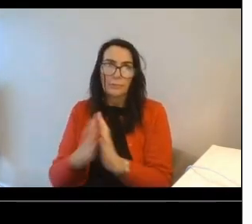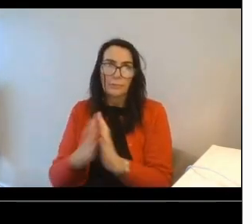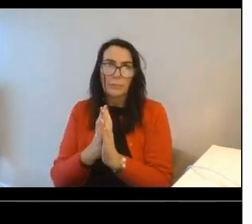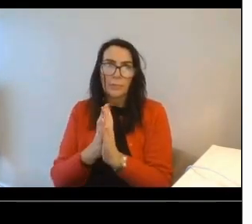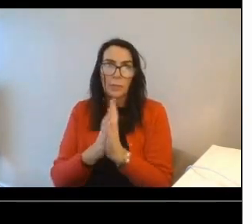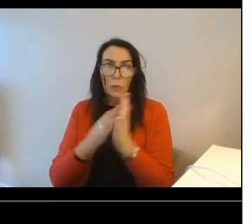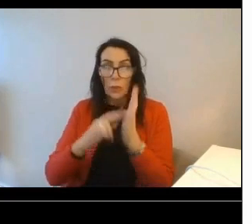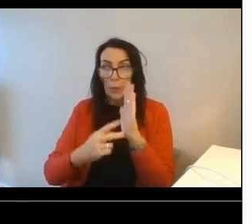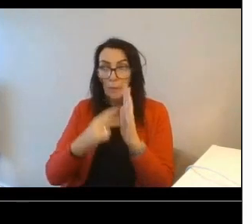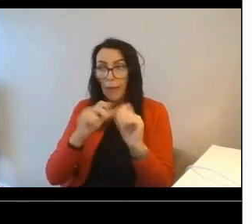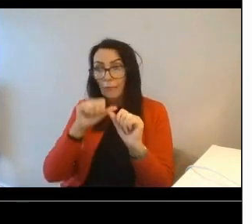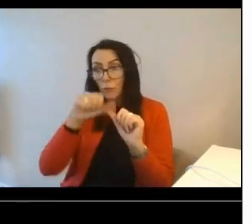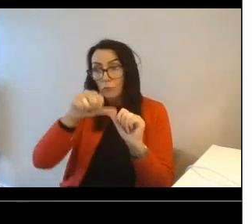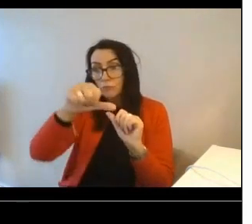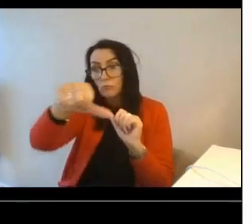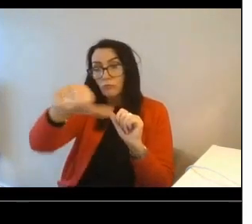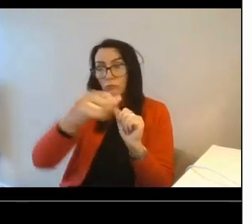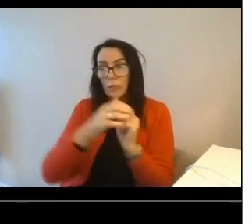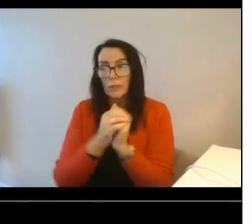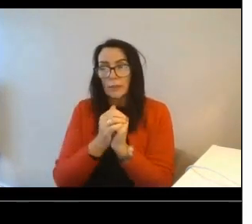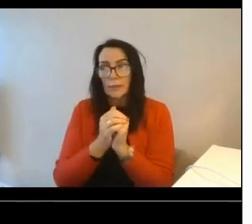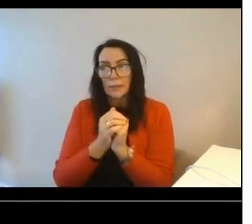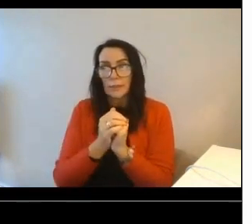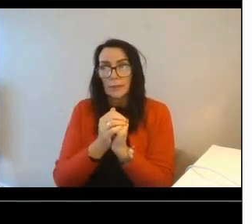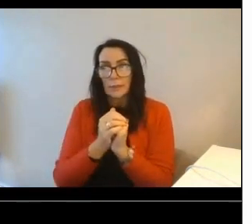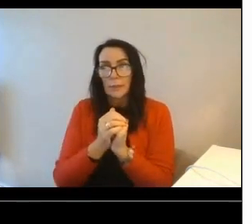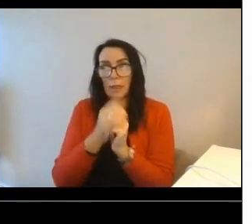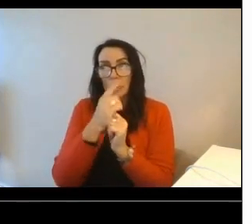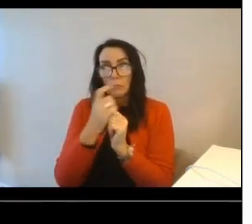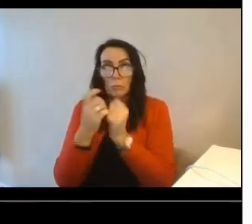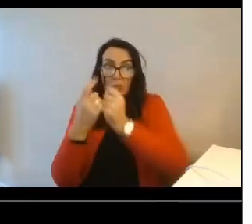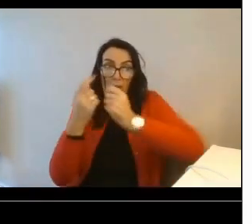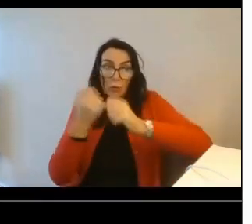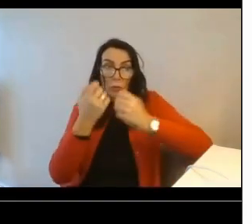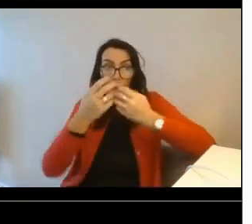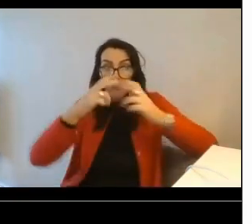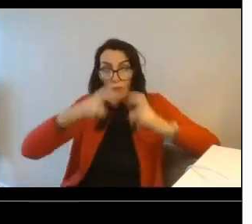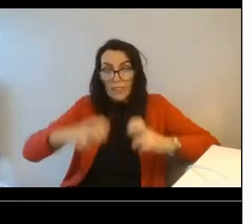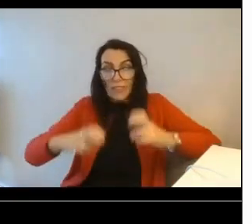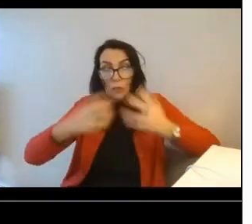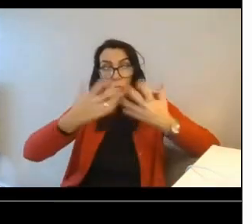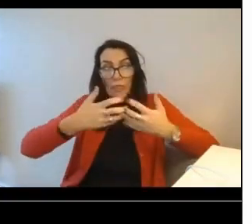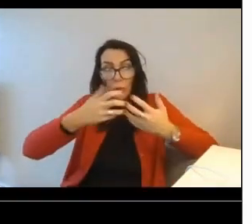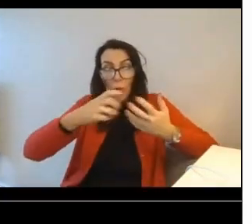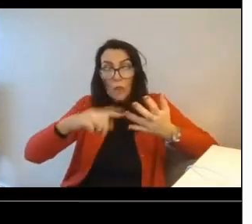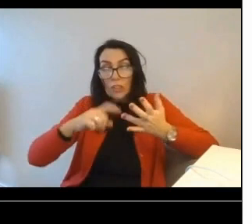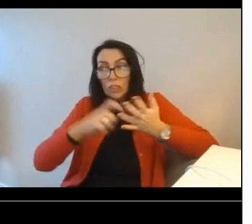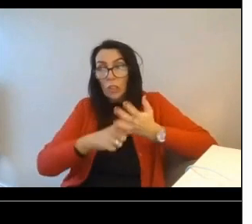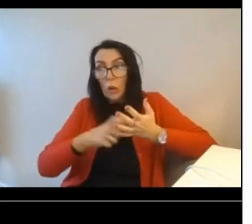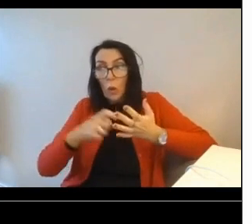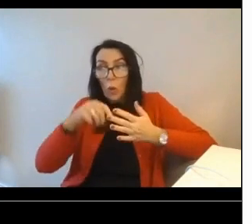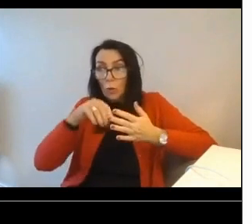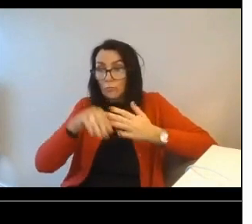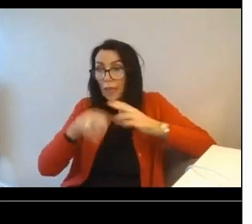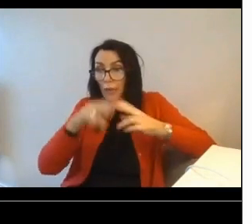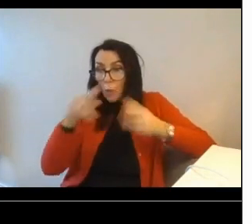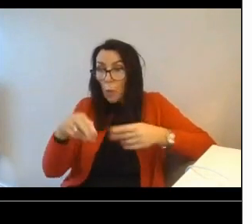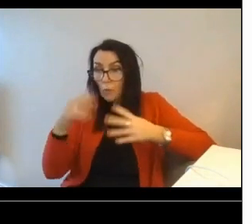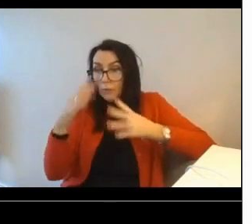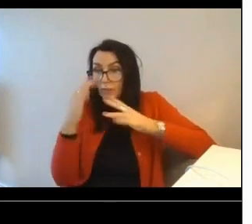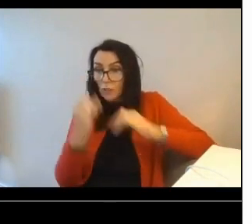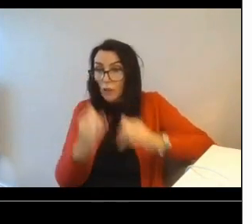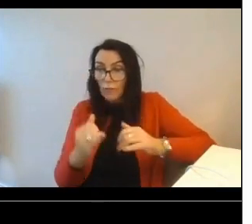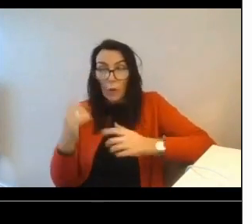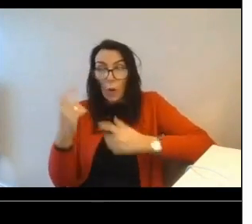decarbonization journey, whether that be doing more research into a specific technology, scheduling an in-home survey, finding an installer,